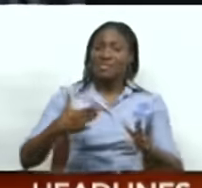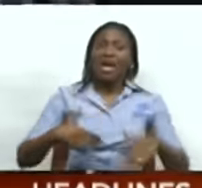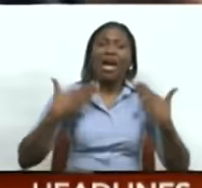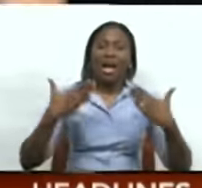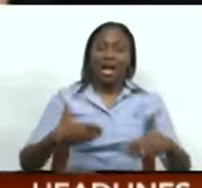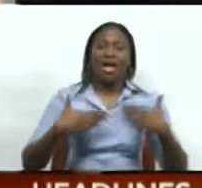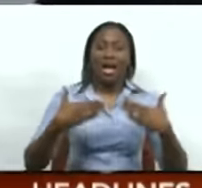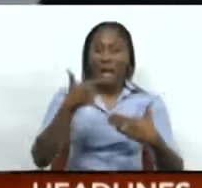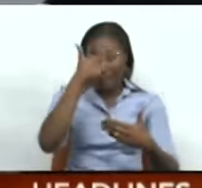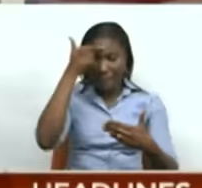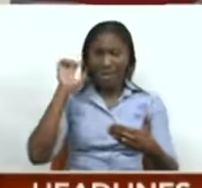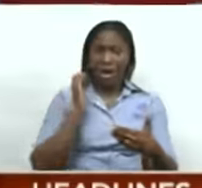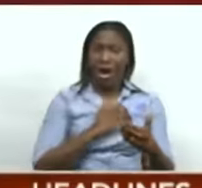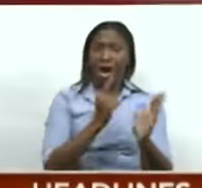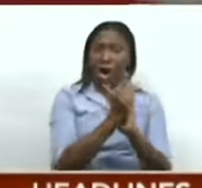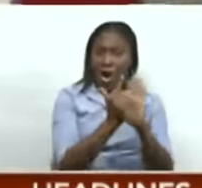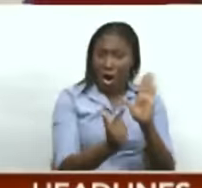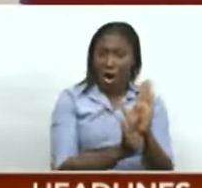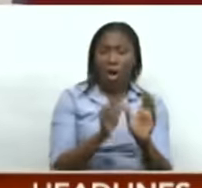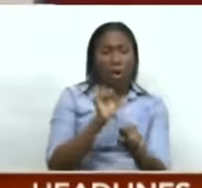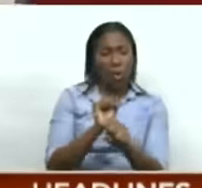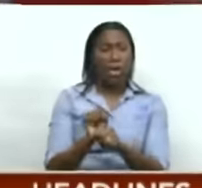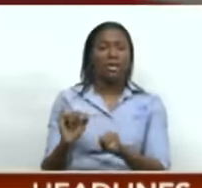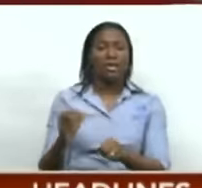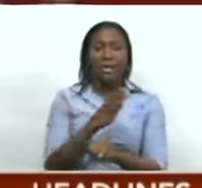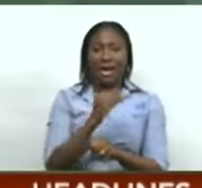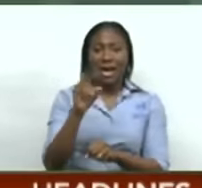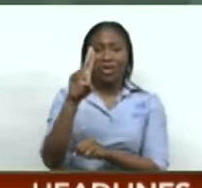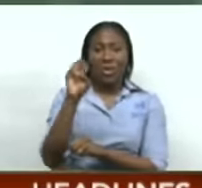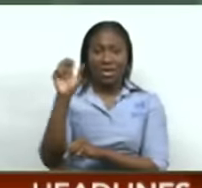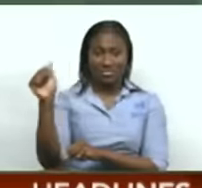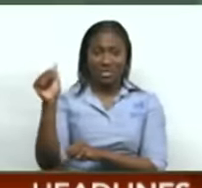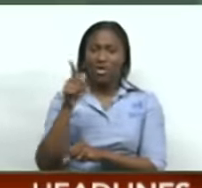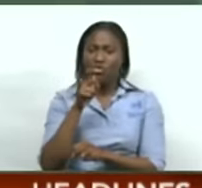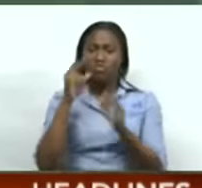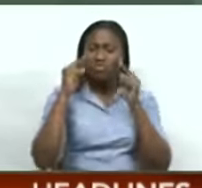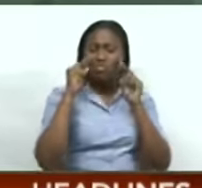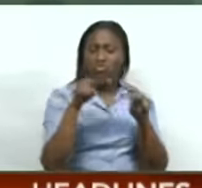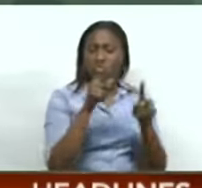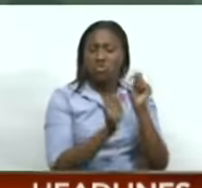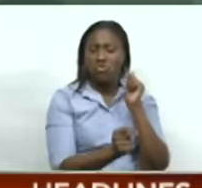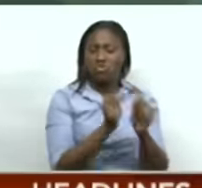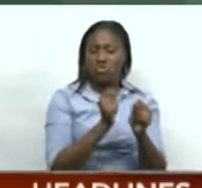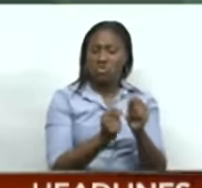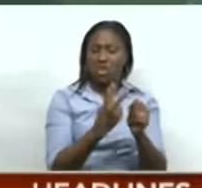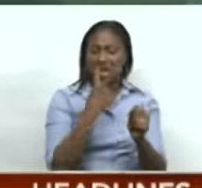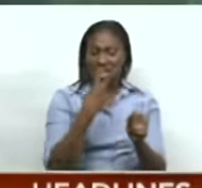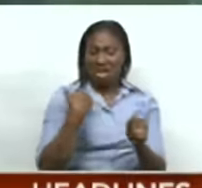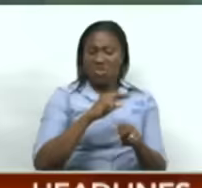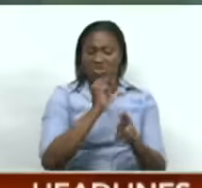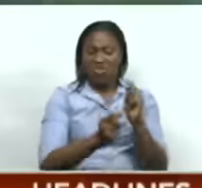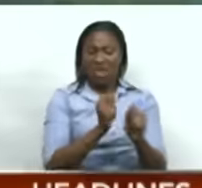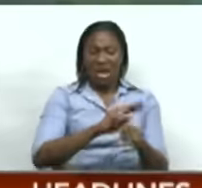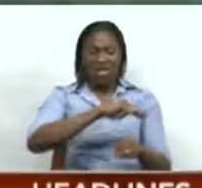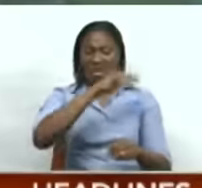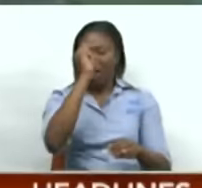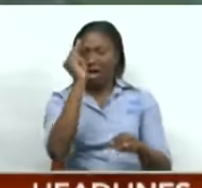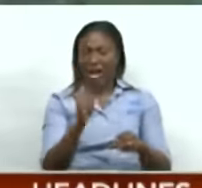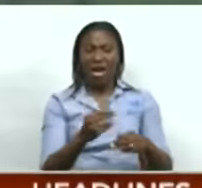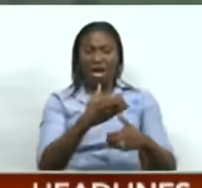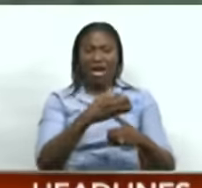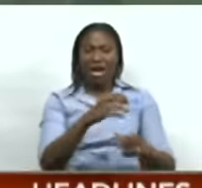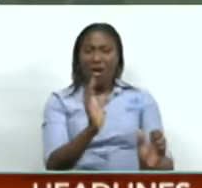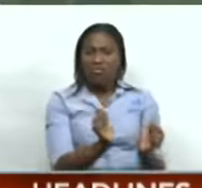process of the law worked. And the United States, which assesses our human trafficking index and has expressed concern over